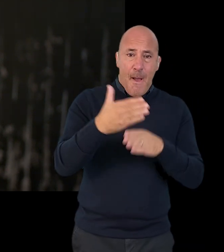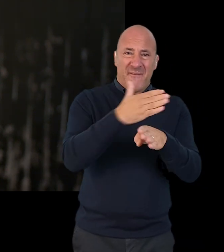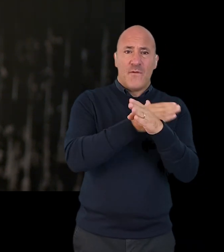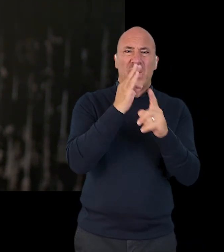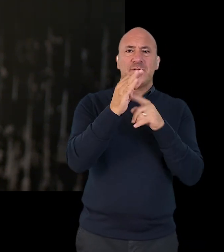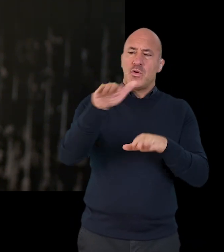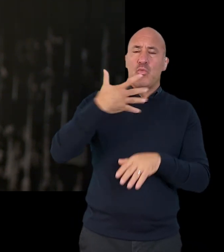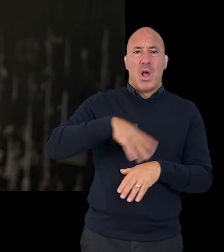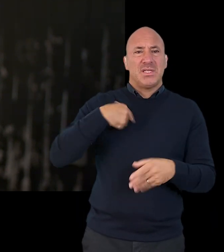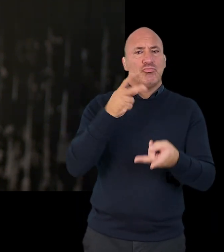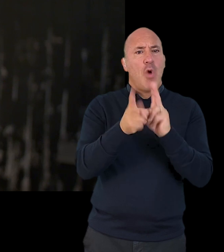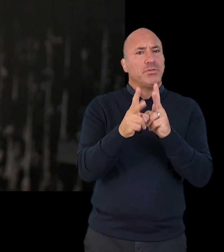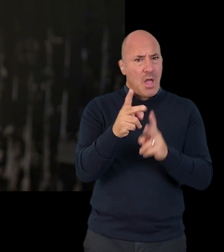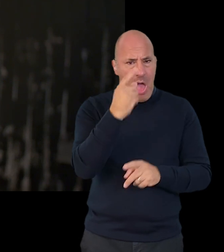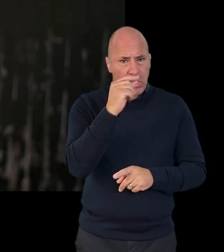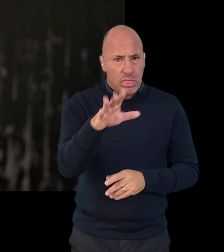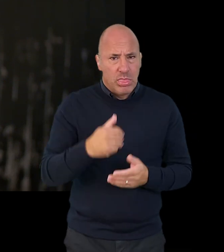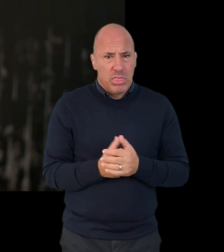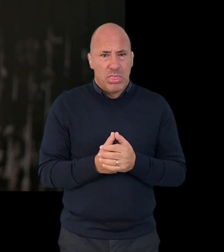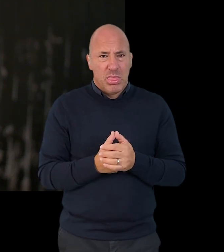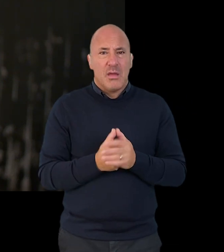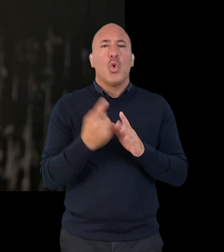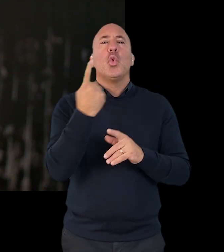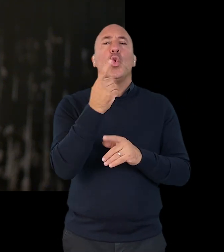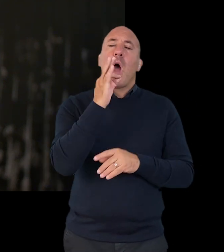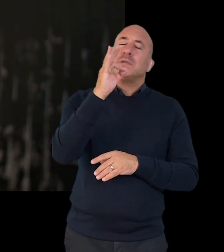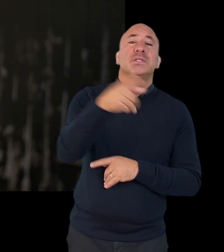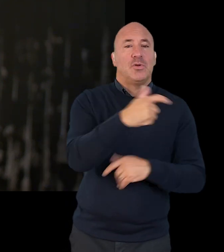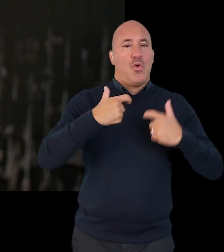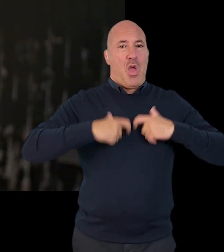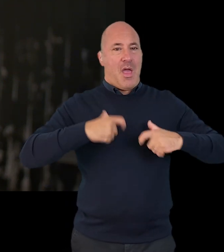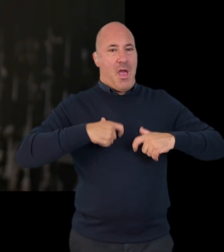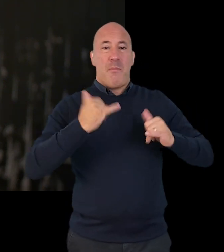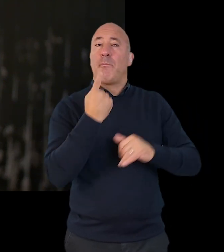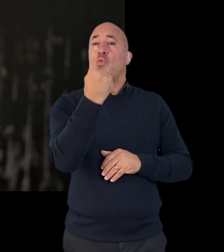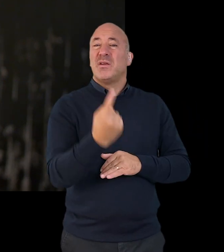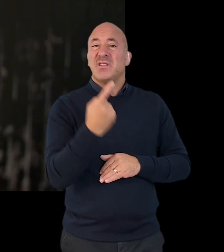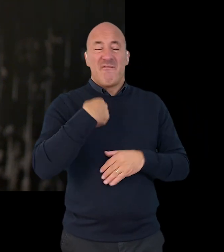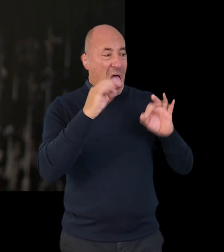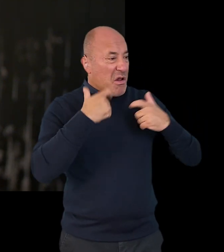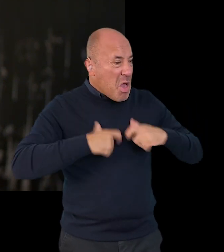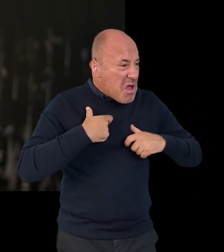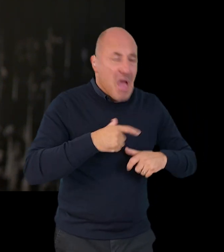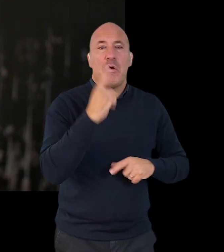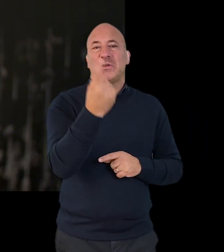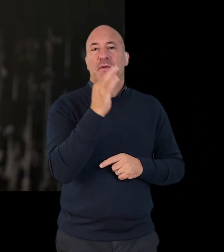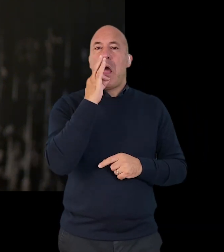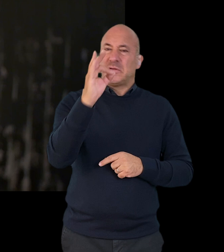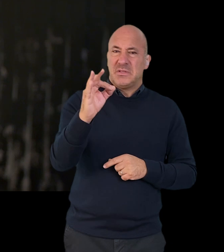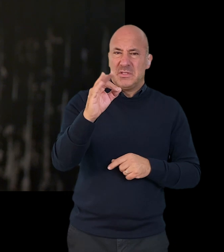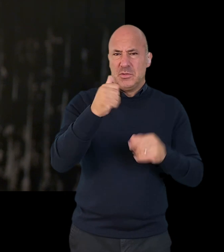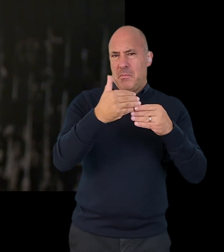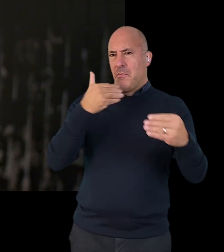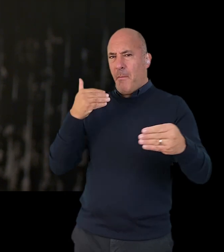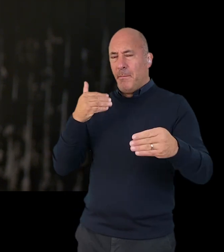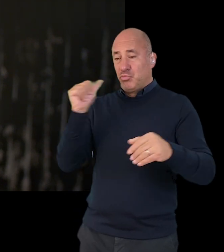request an interpreter before the interview. The request is to be made in advance by your lawyer or by yourself if you don't have any lawyer